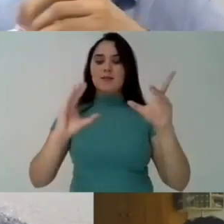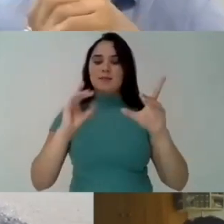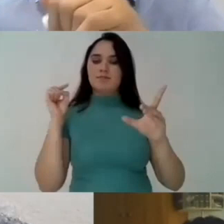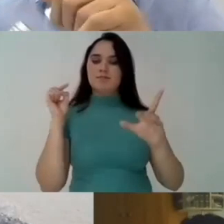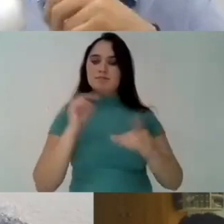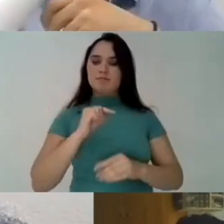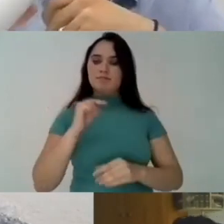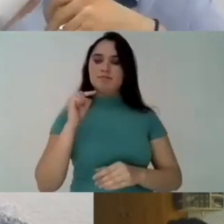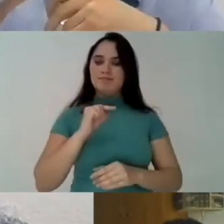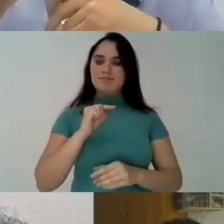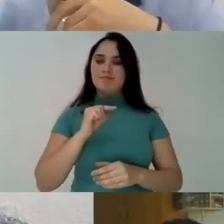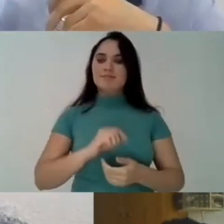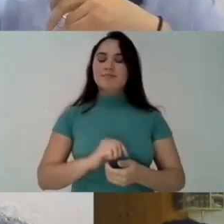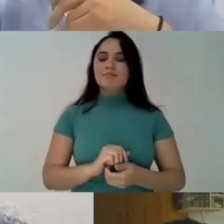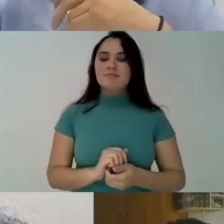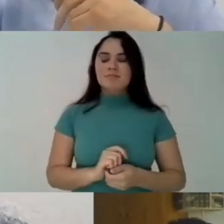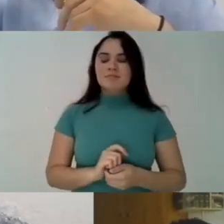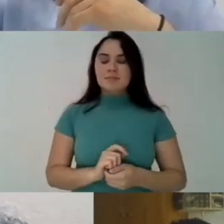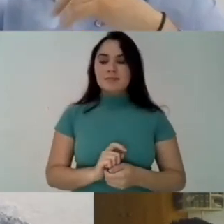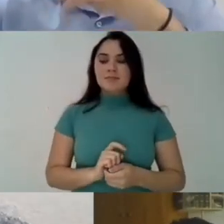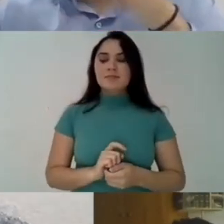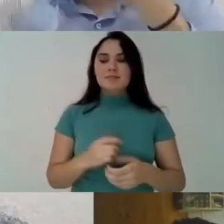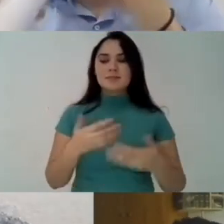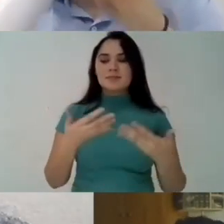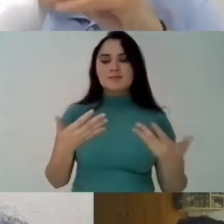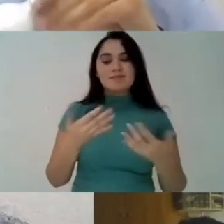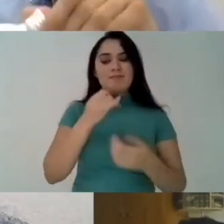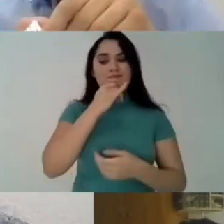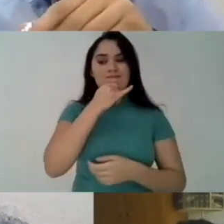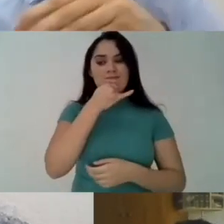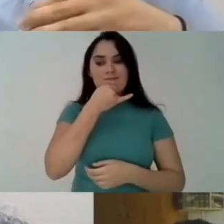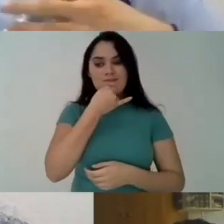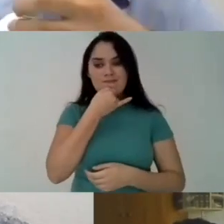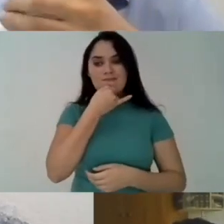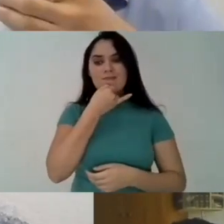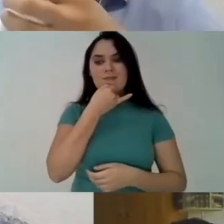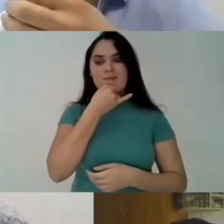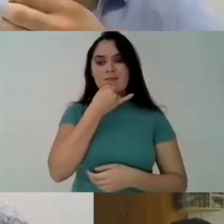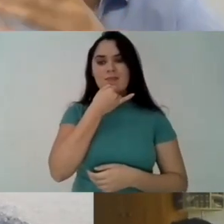and and this is part of our history